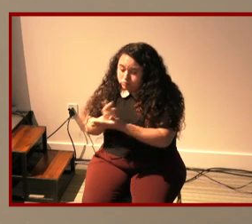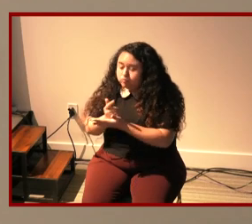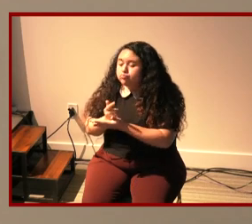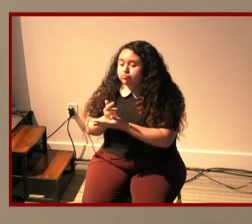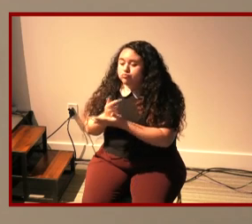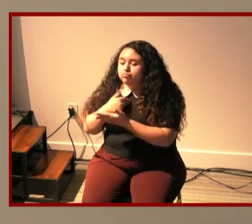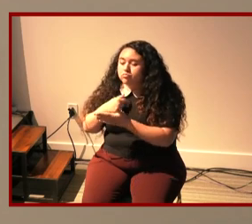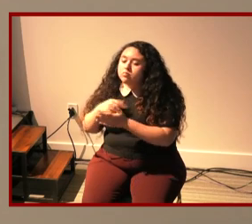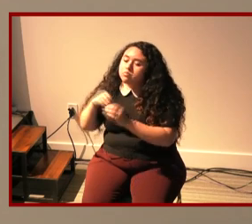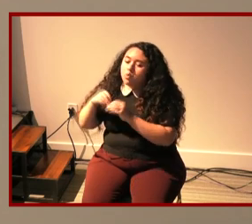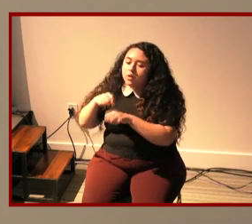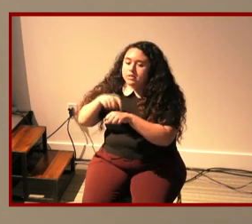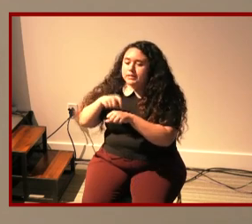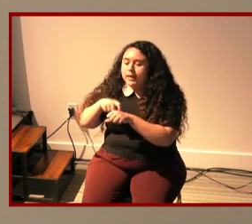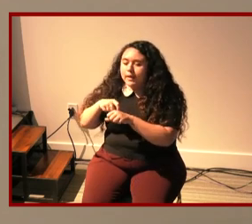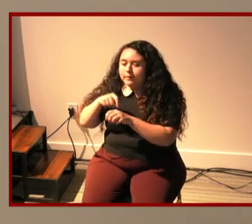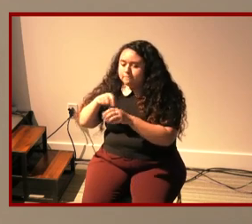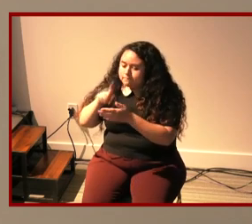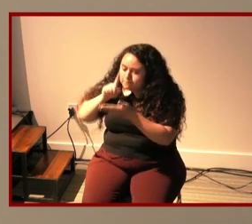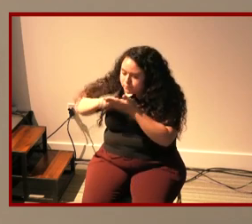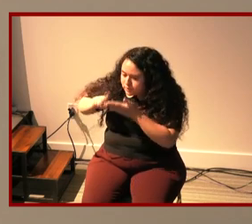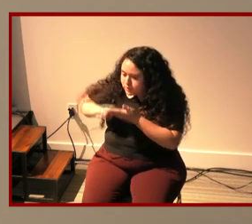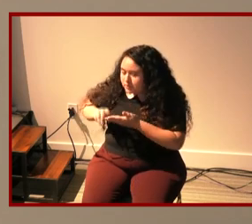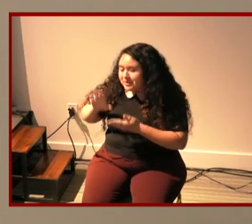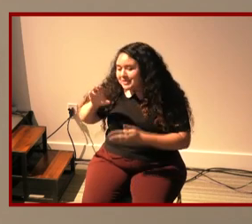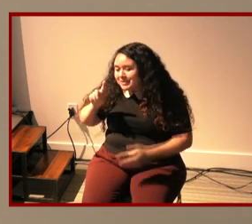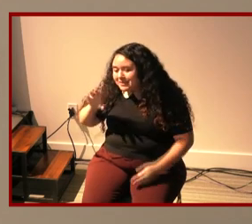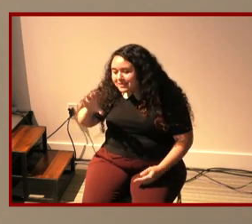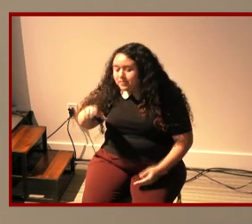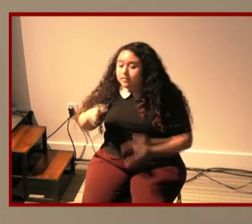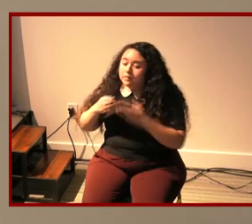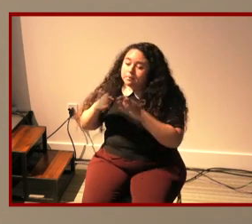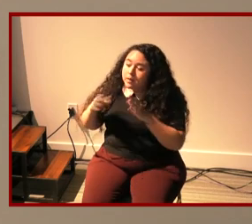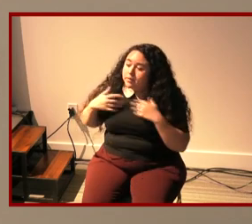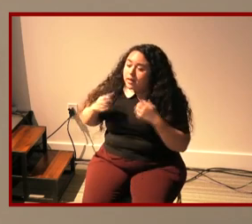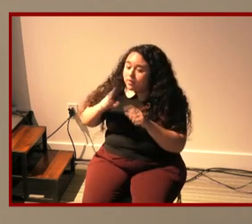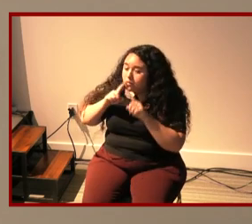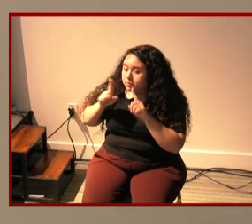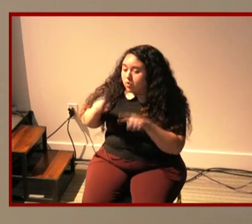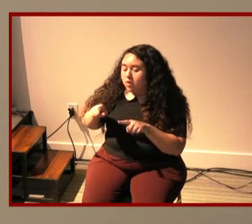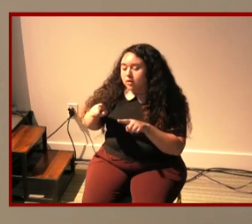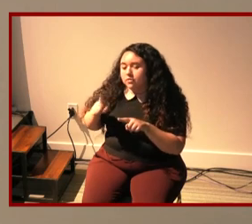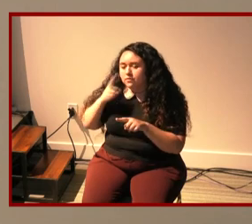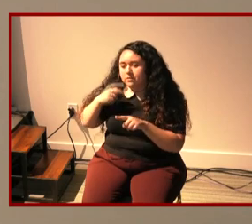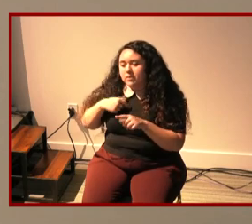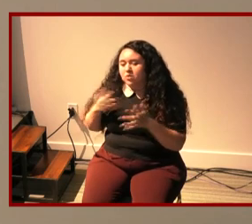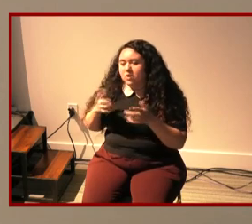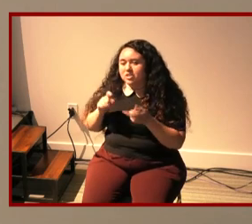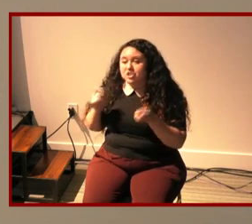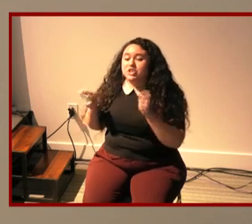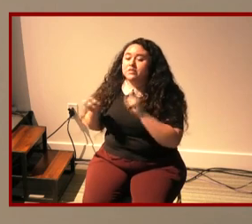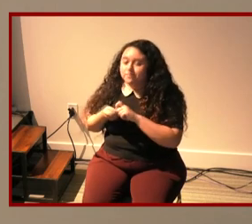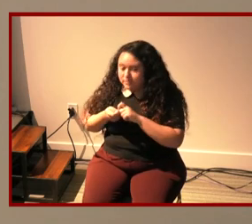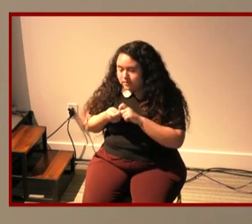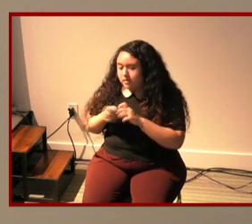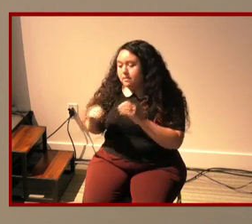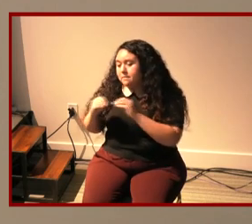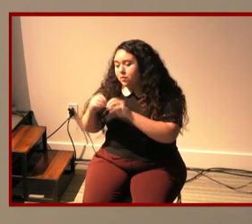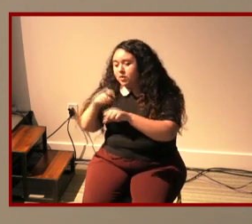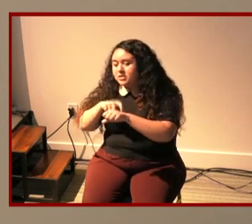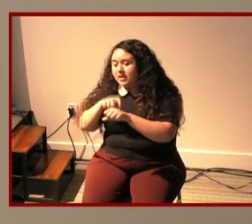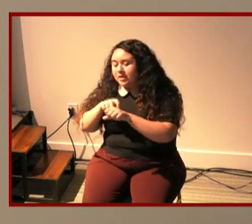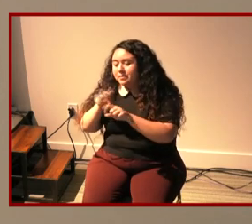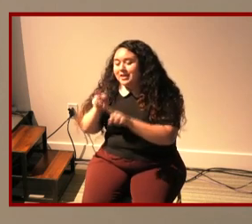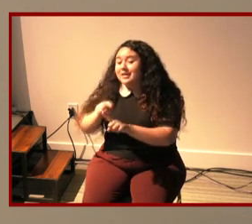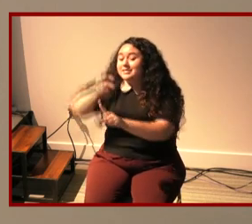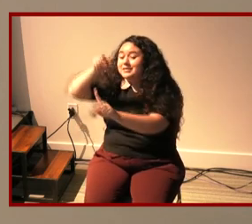deep archival research into the cdc and public health reports and so just what shifted was more time taking a step back